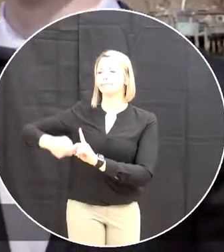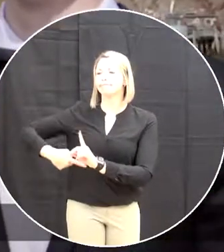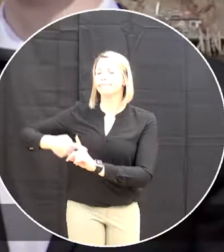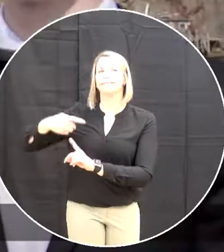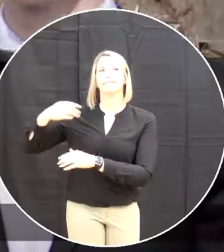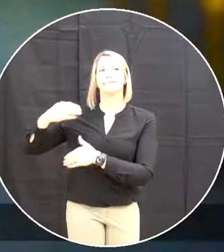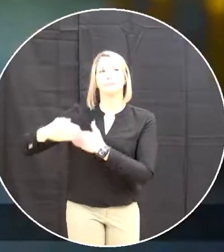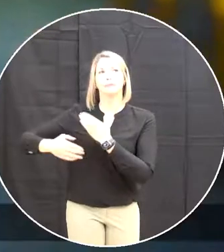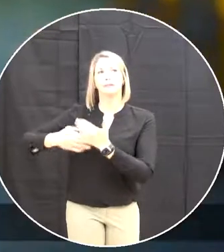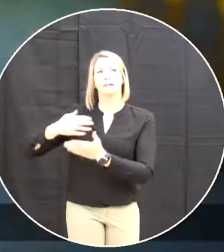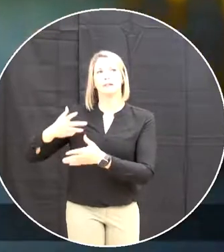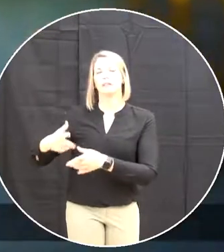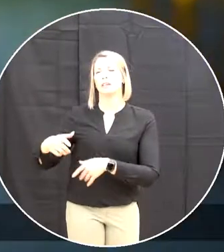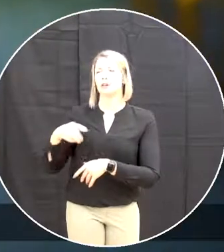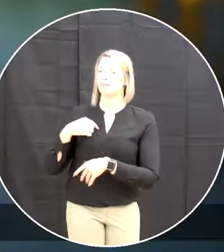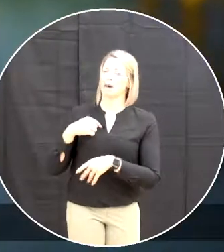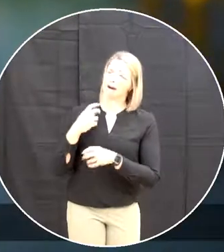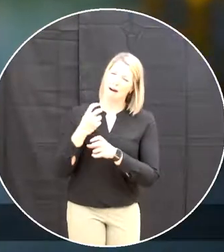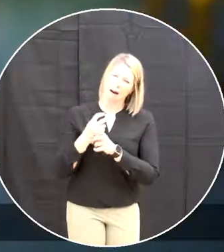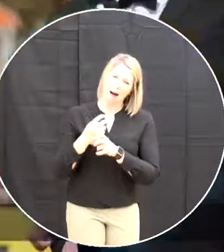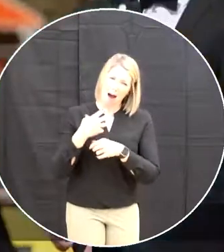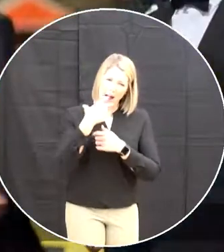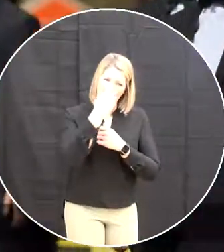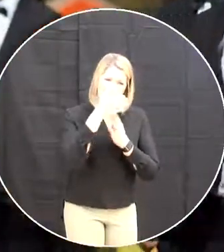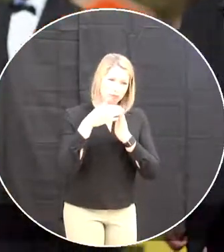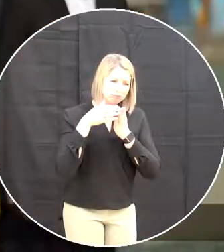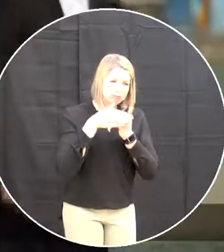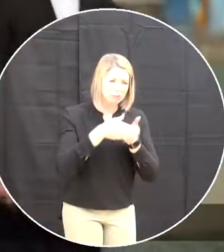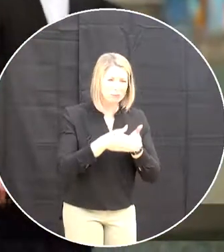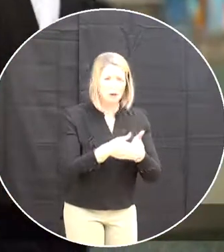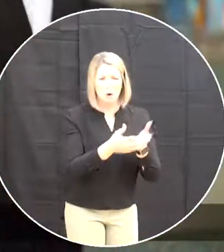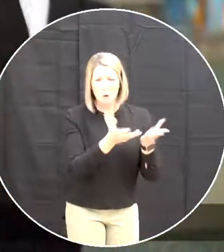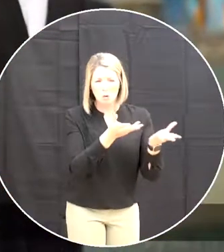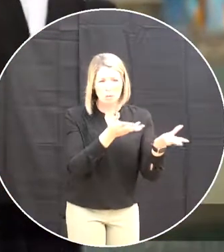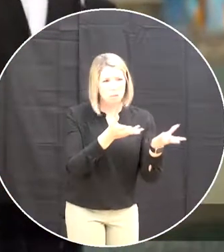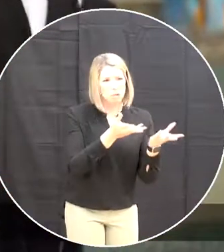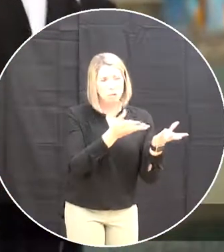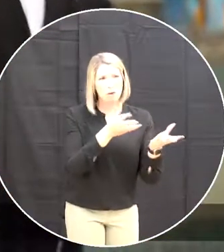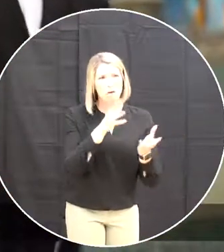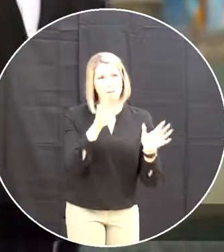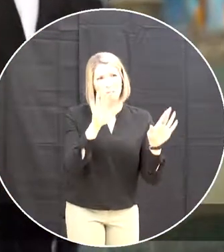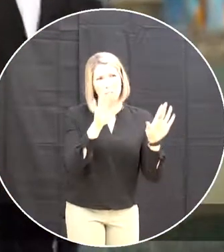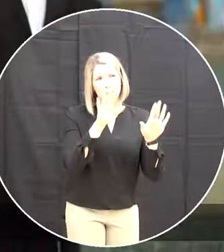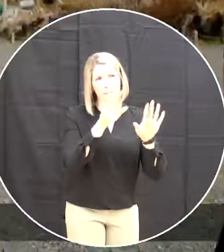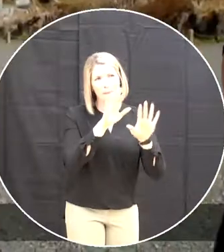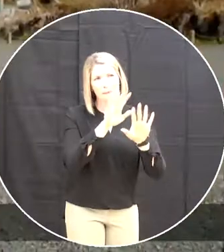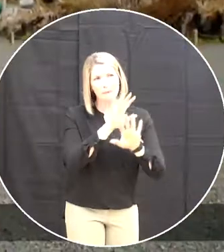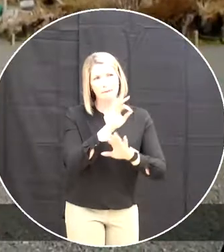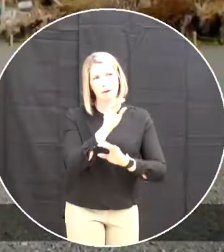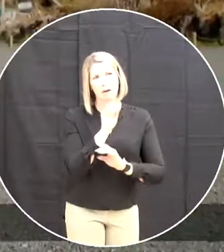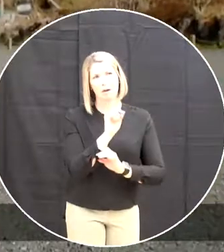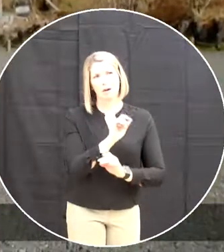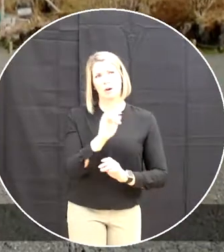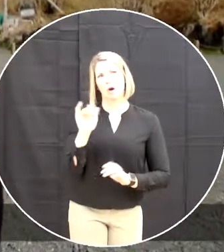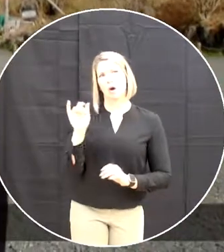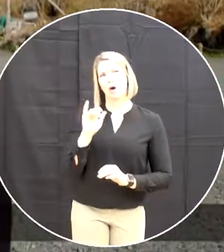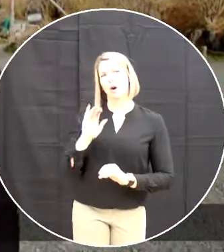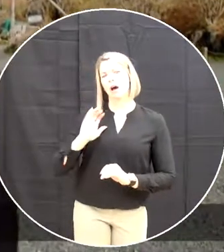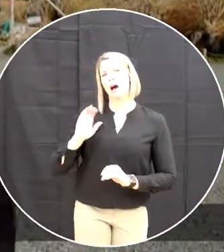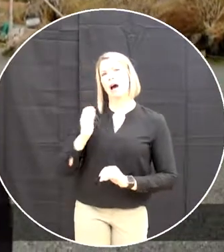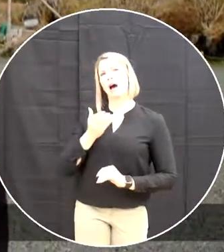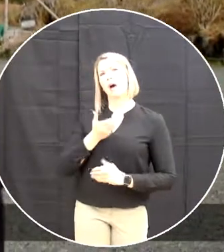heavy fog and heat And often do our